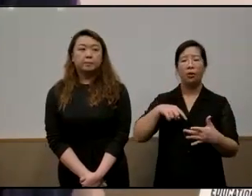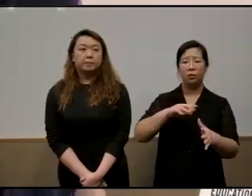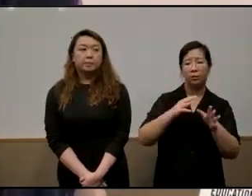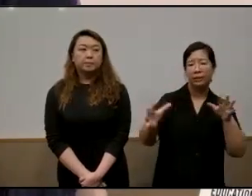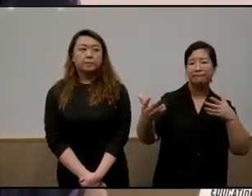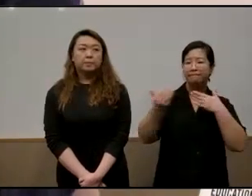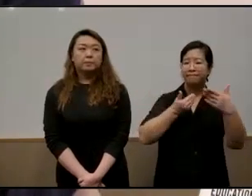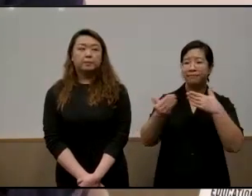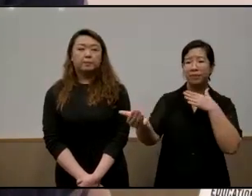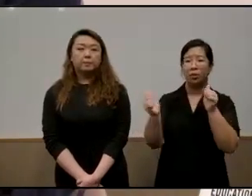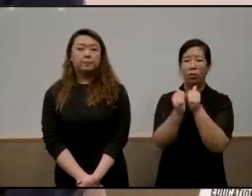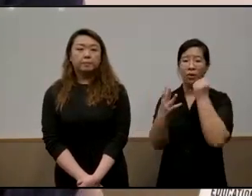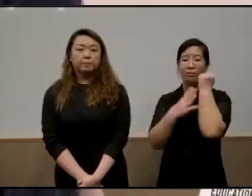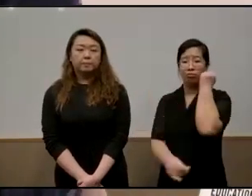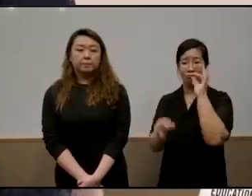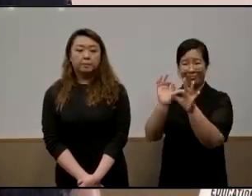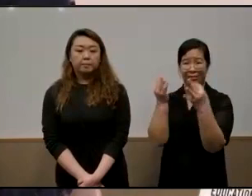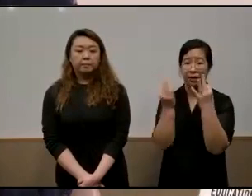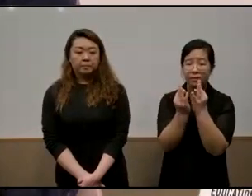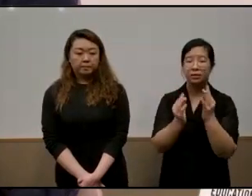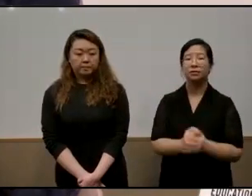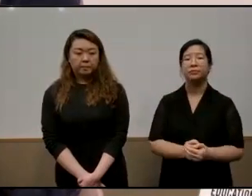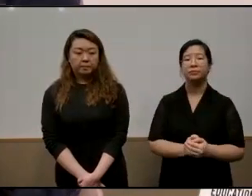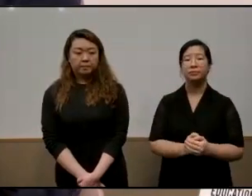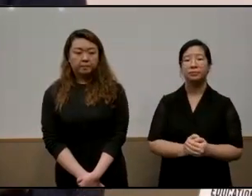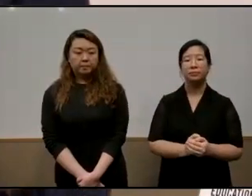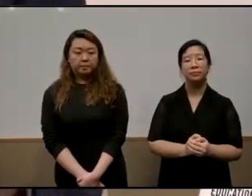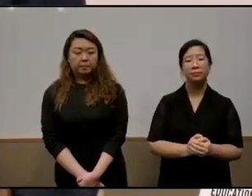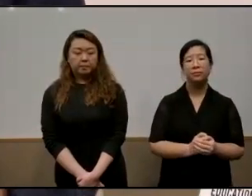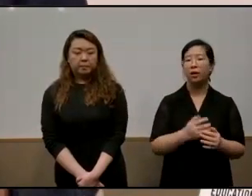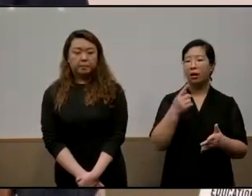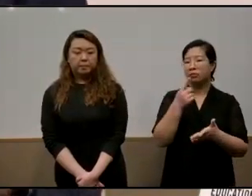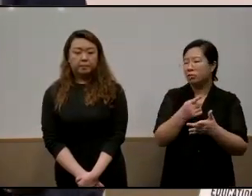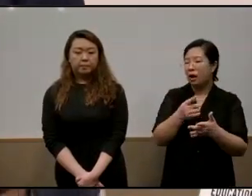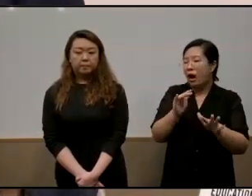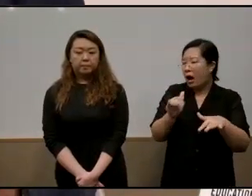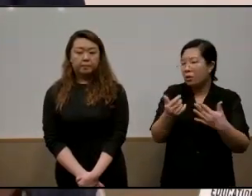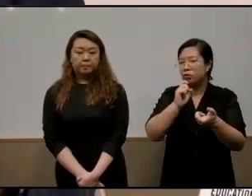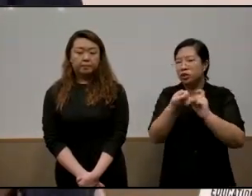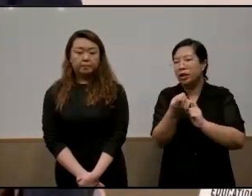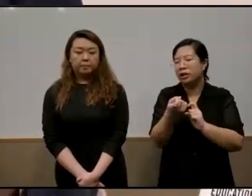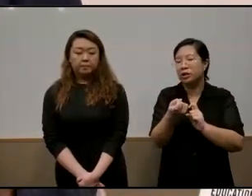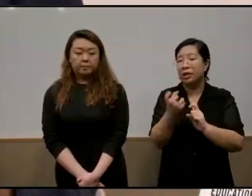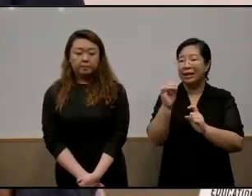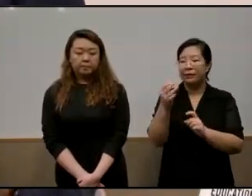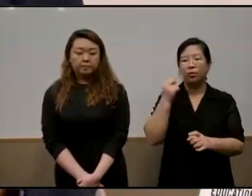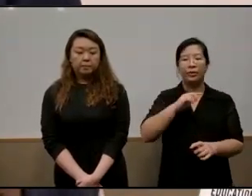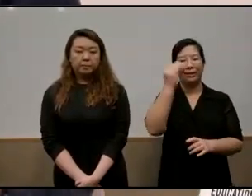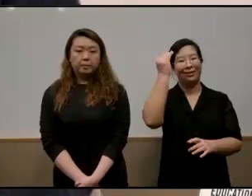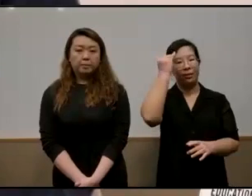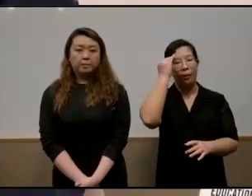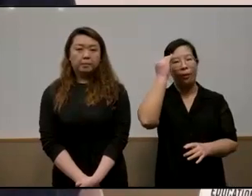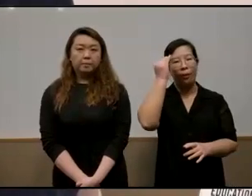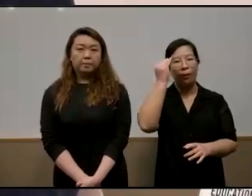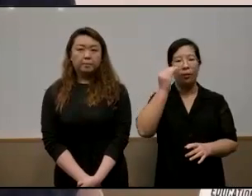parents children families right the parents as well as their children what would be different if we know that they are not going to come when you